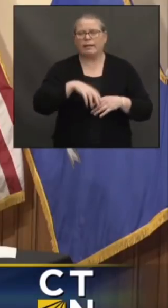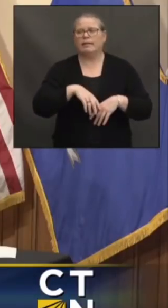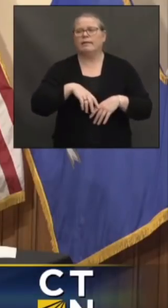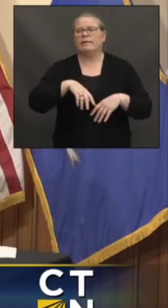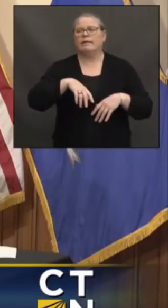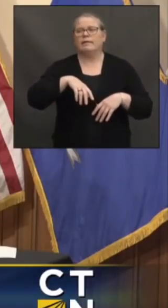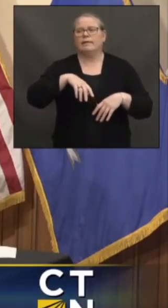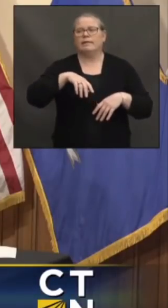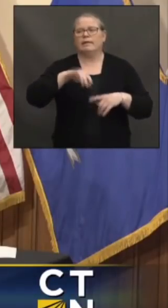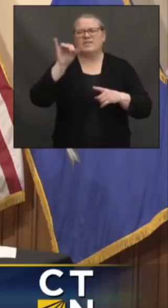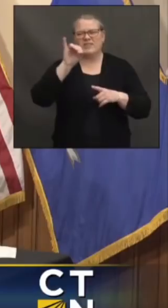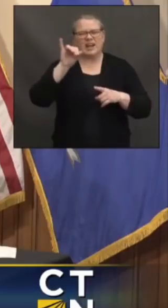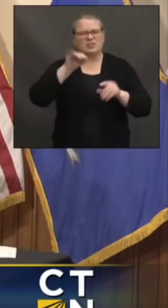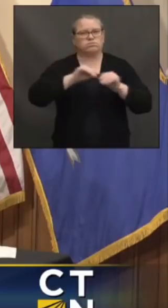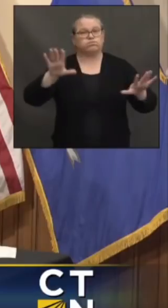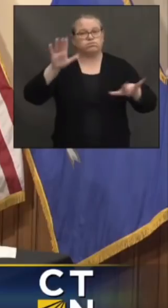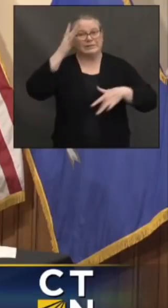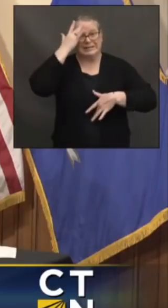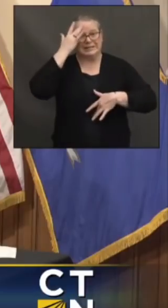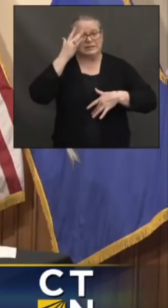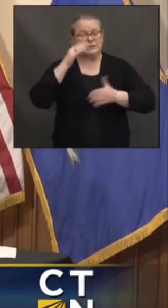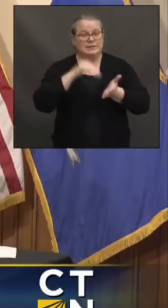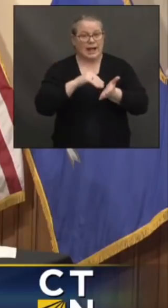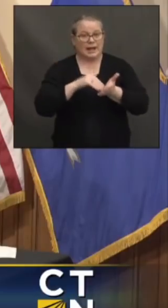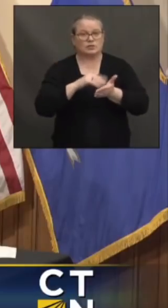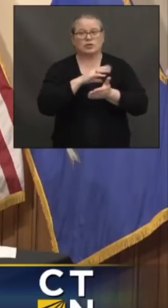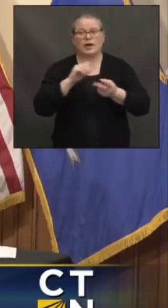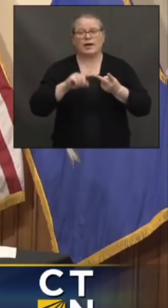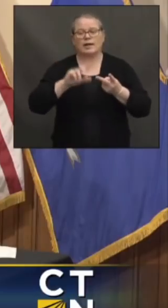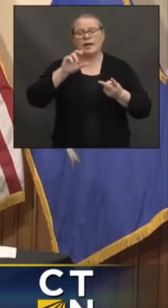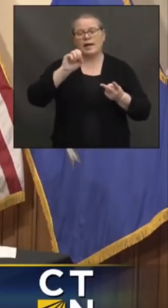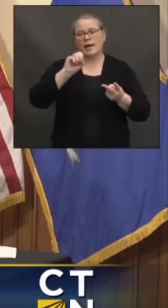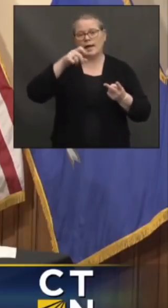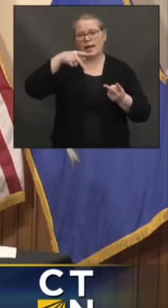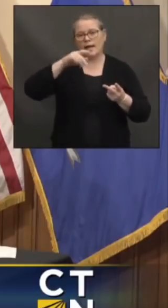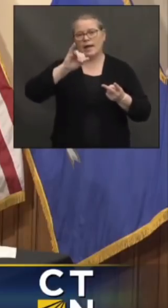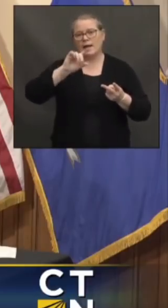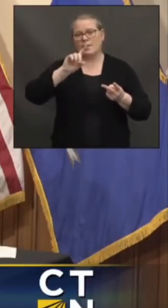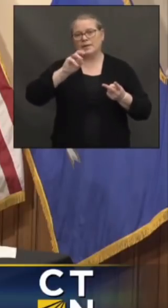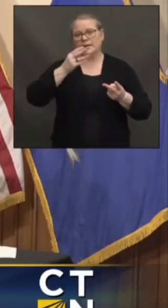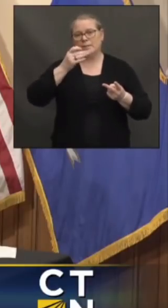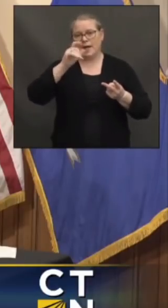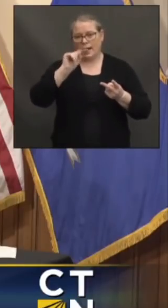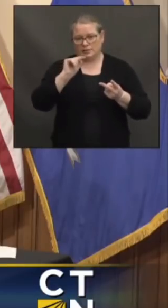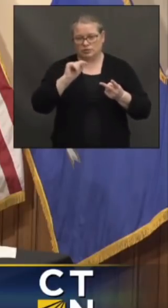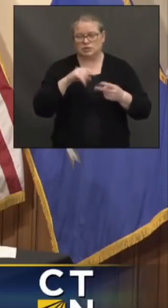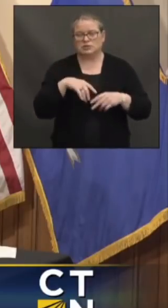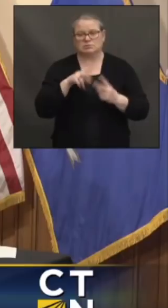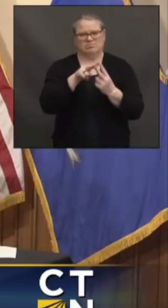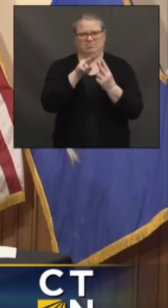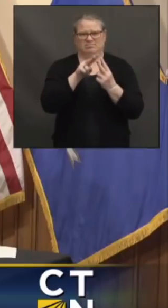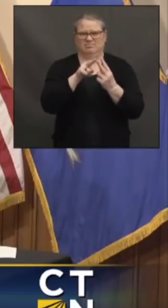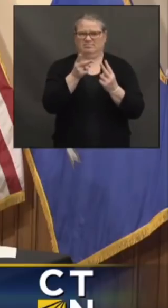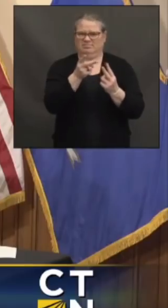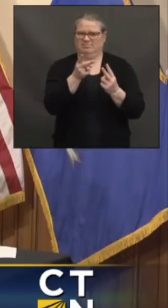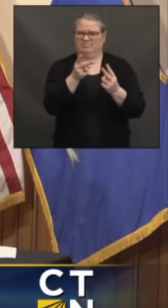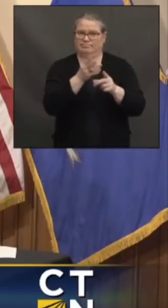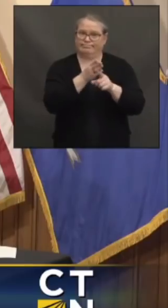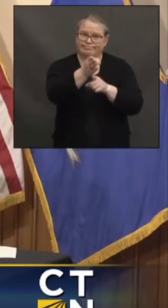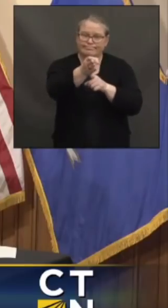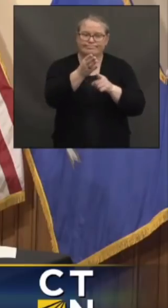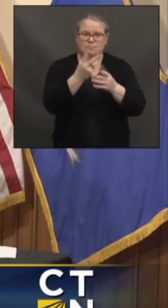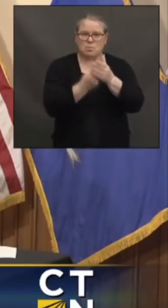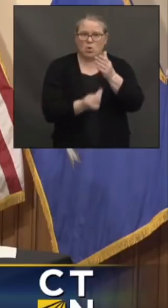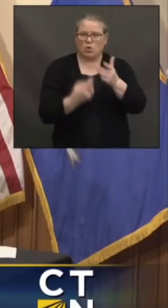both were very hesitant about the state reopening on March 19th and the way it is since we don't know the